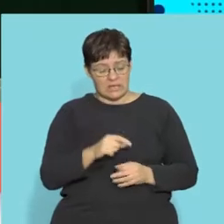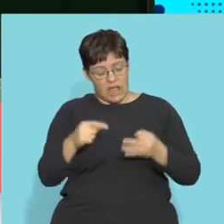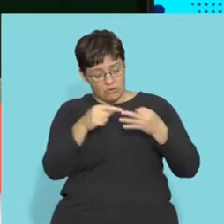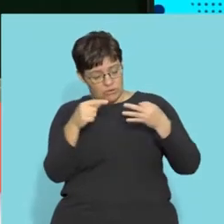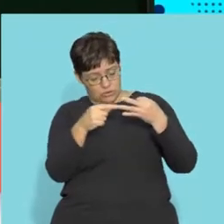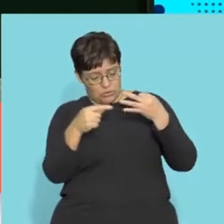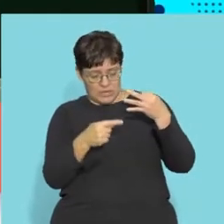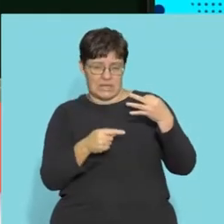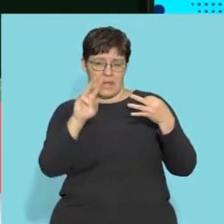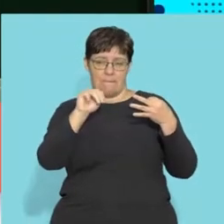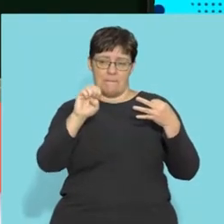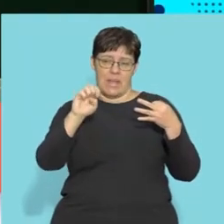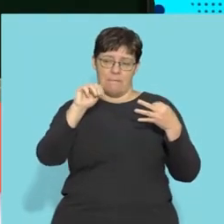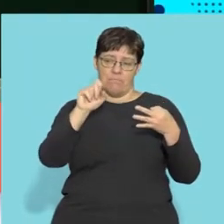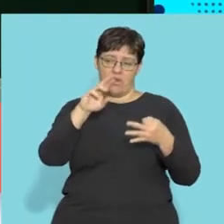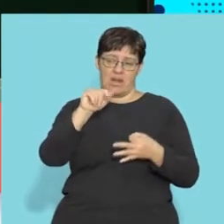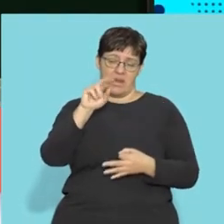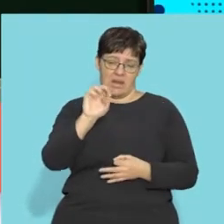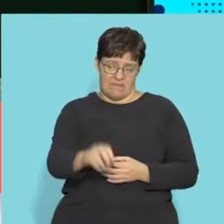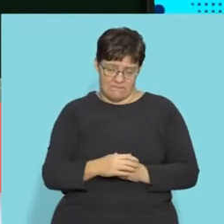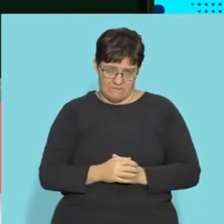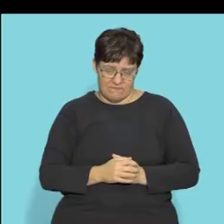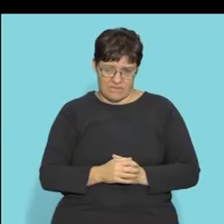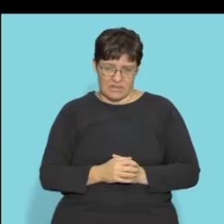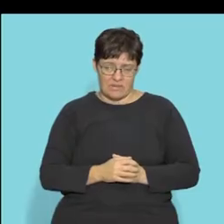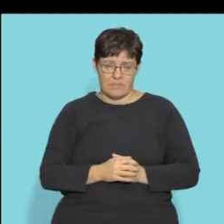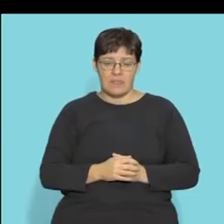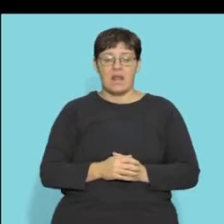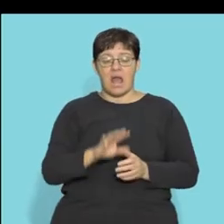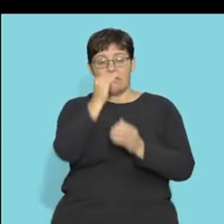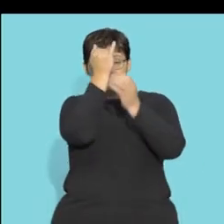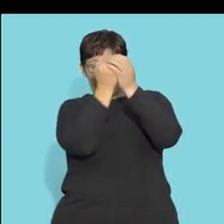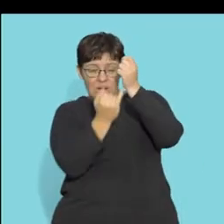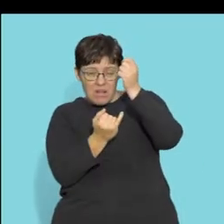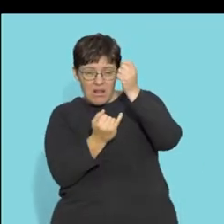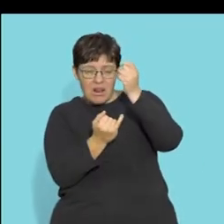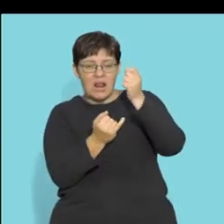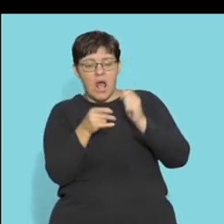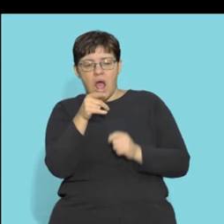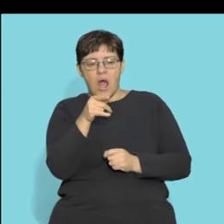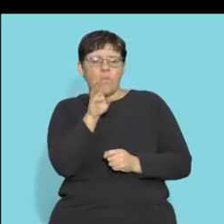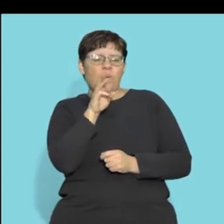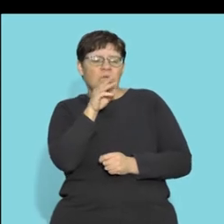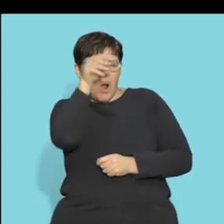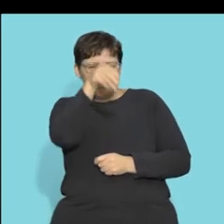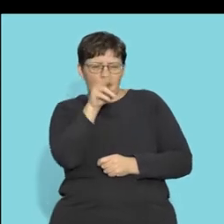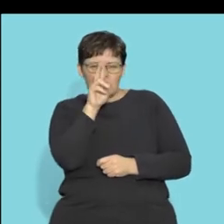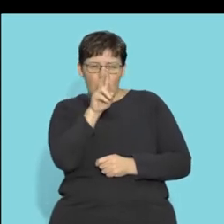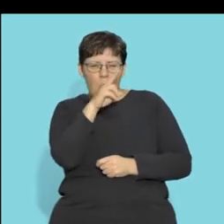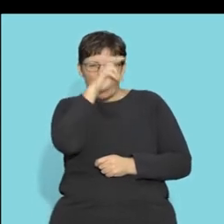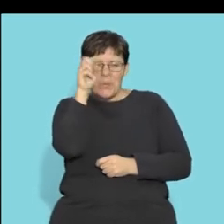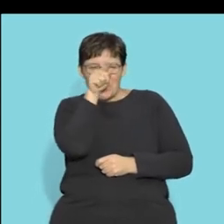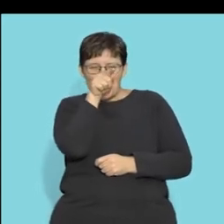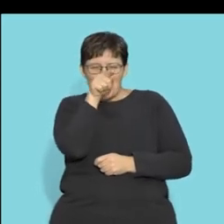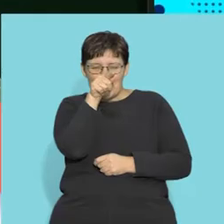names. All you need to know that there are three membranes. And then cerebrospinal fluid. That is the fluid that you saw